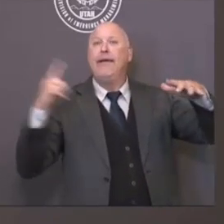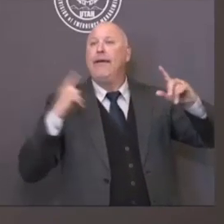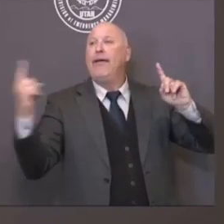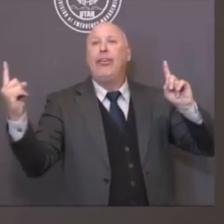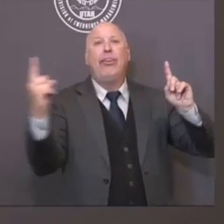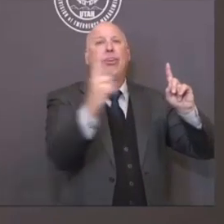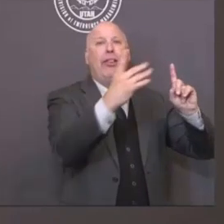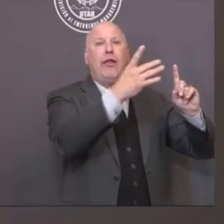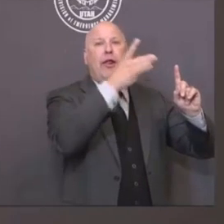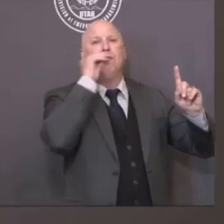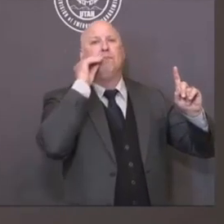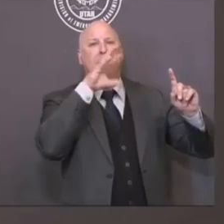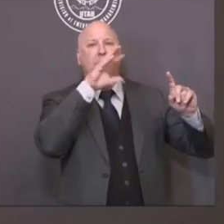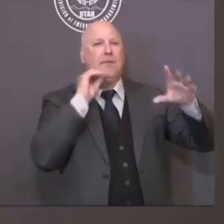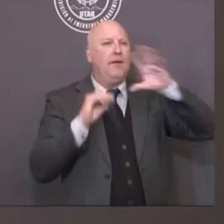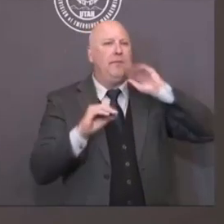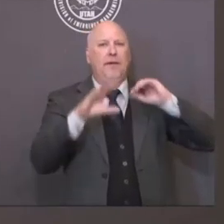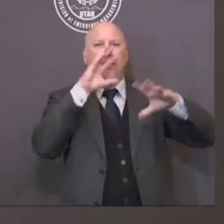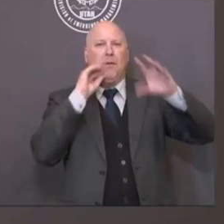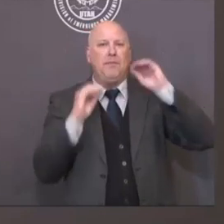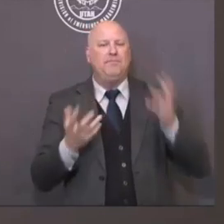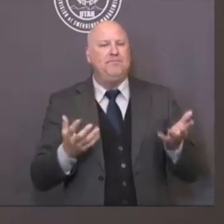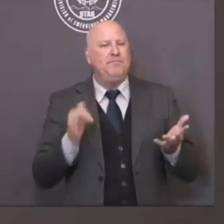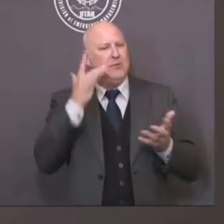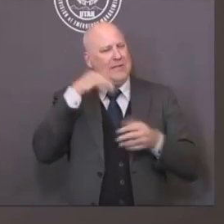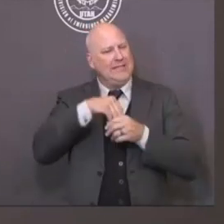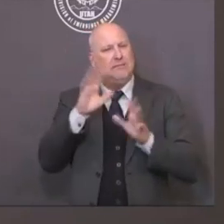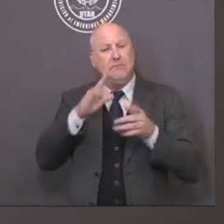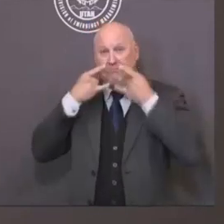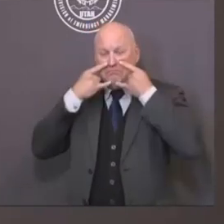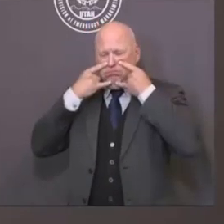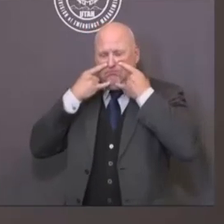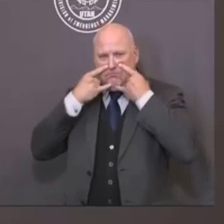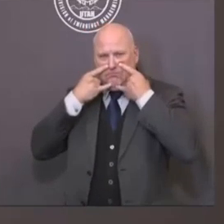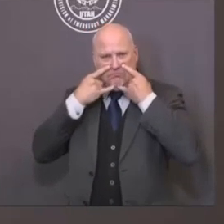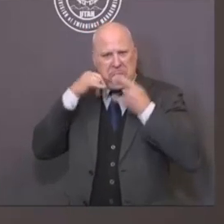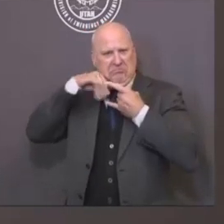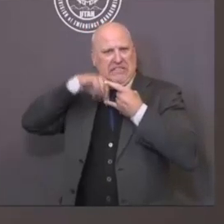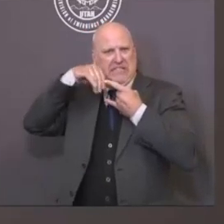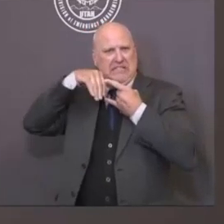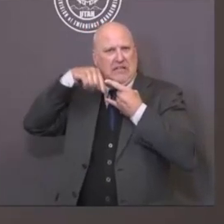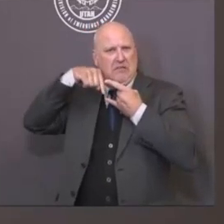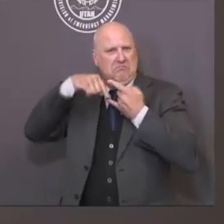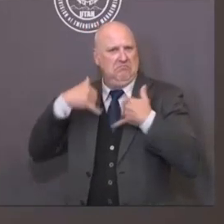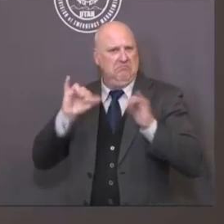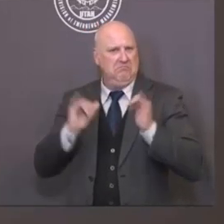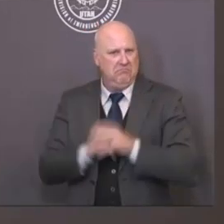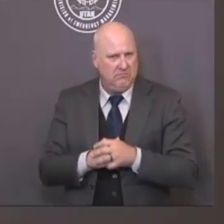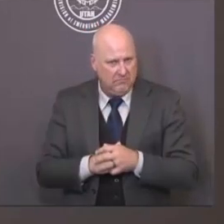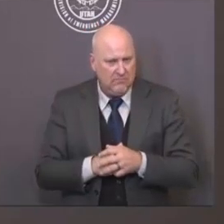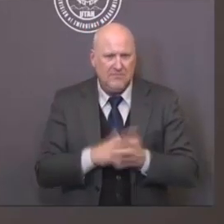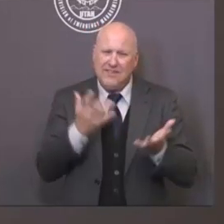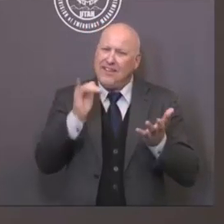have the opportunity to wear a face mask and protect our health and those around us.